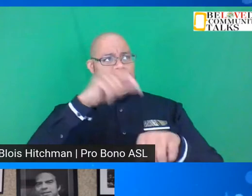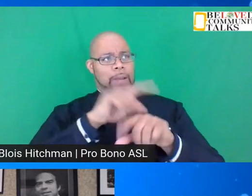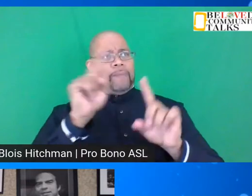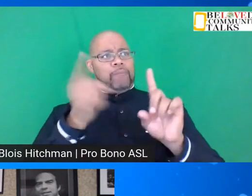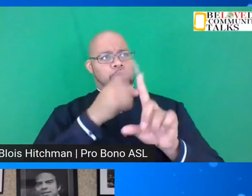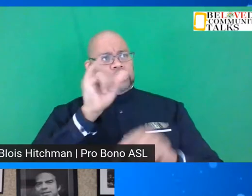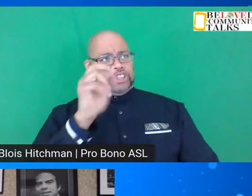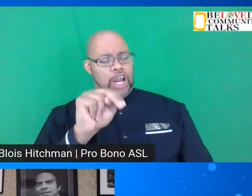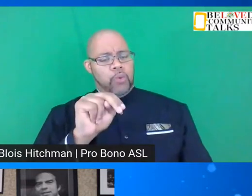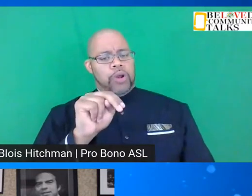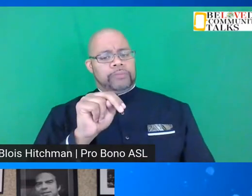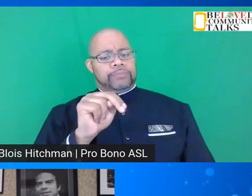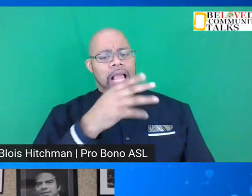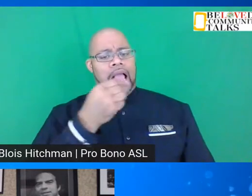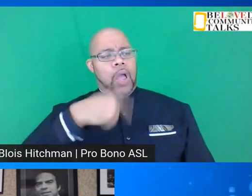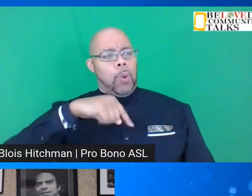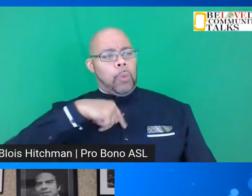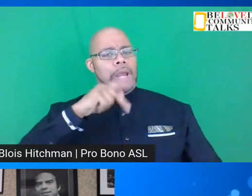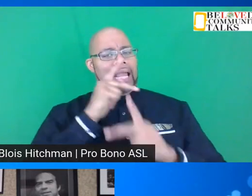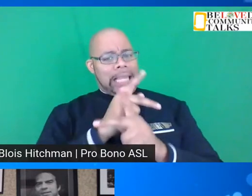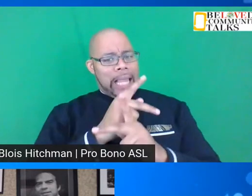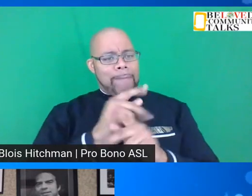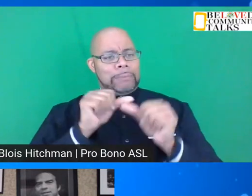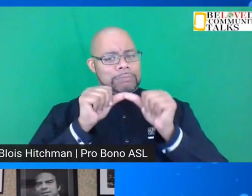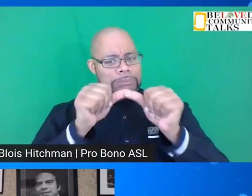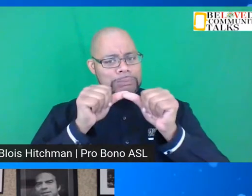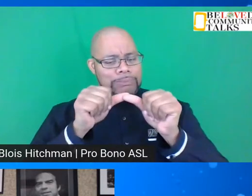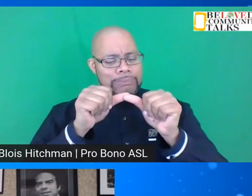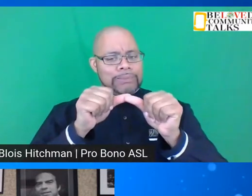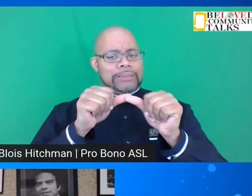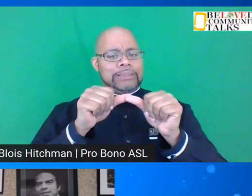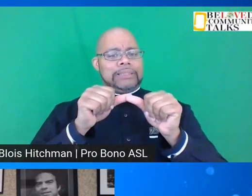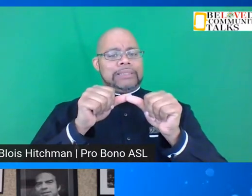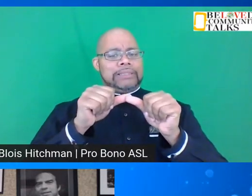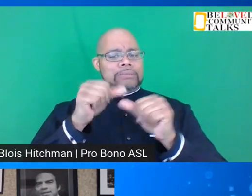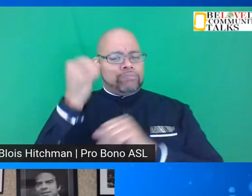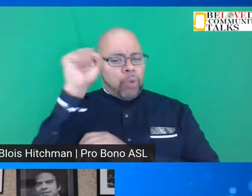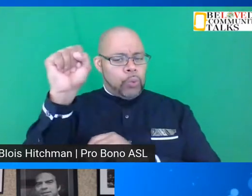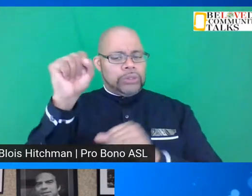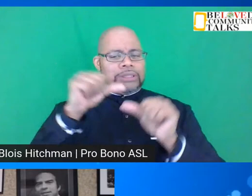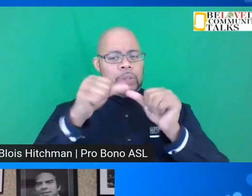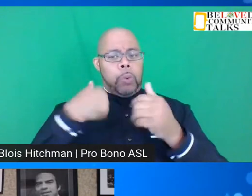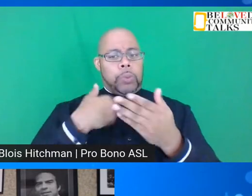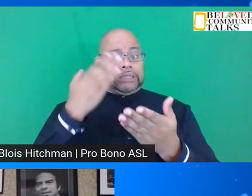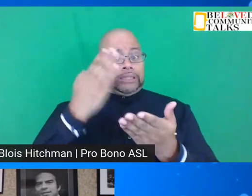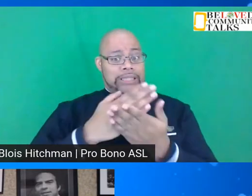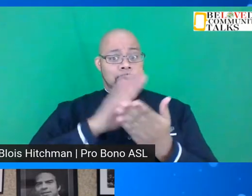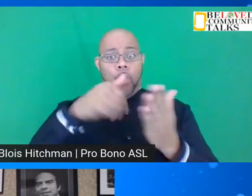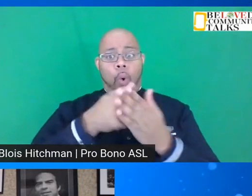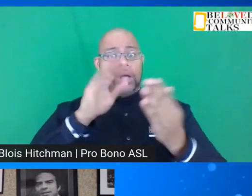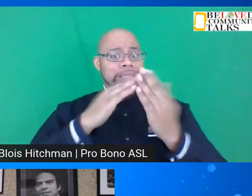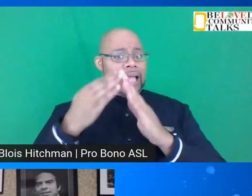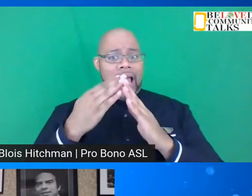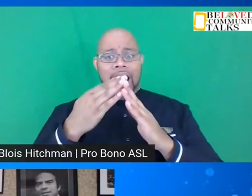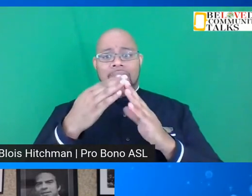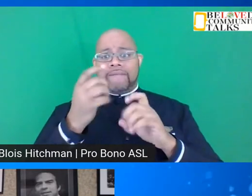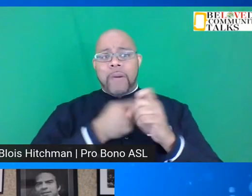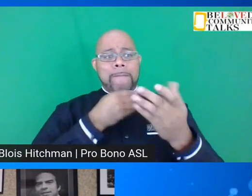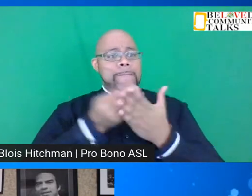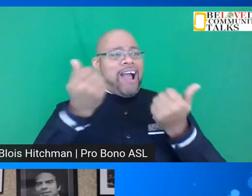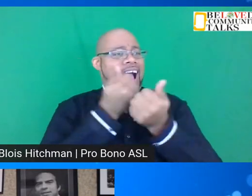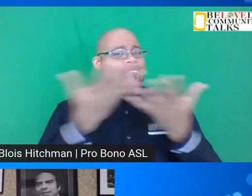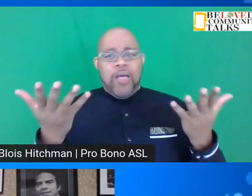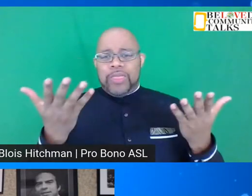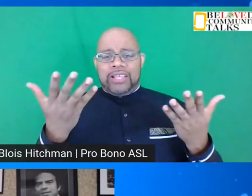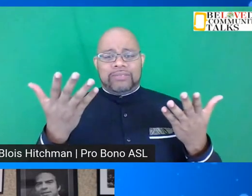we kept the demonstrations going. We stopped the whole town from buying anything